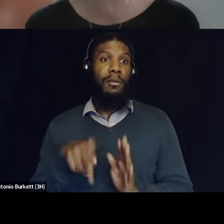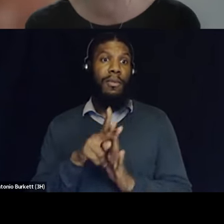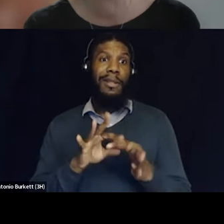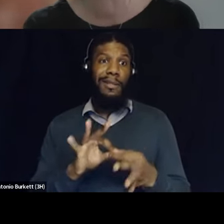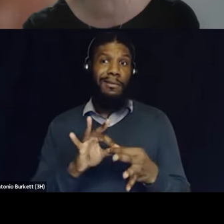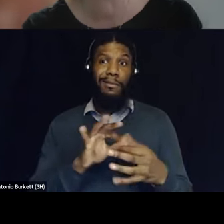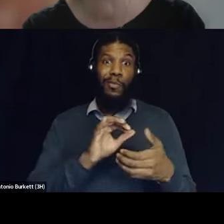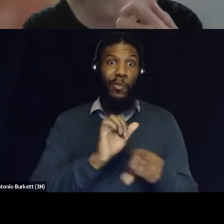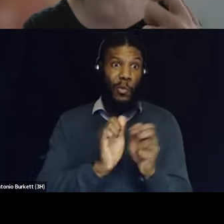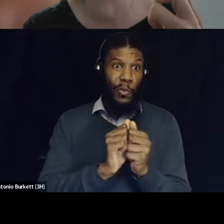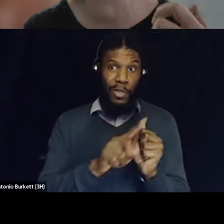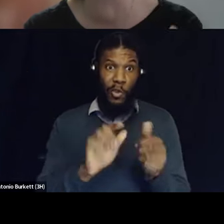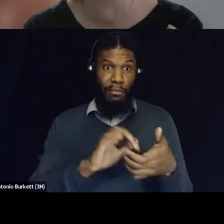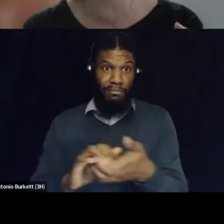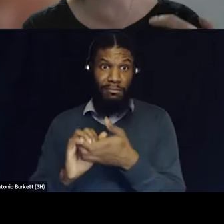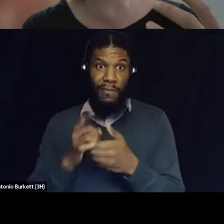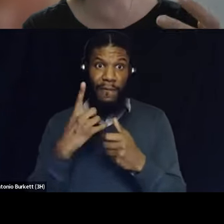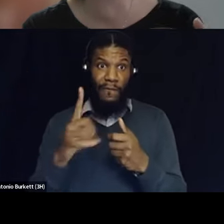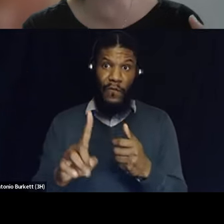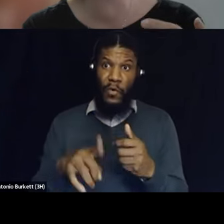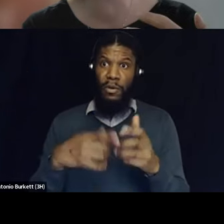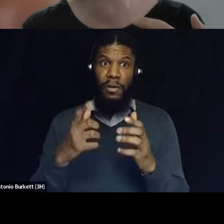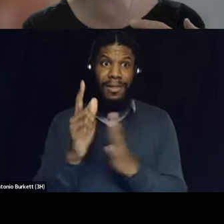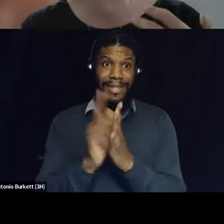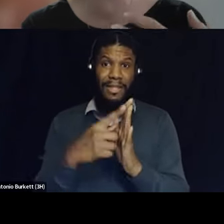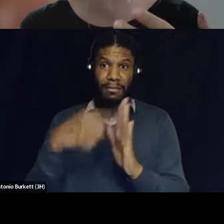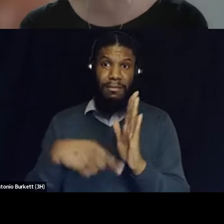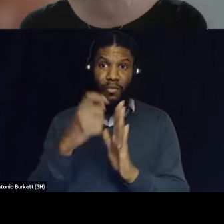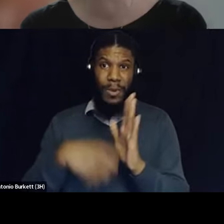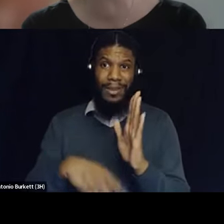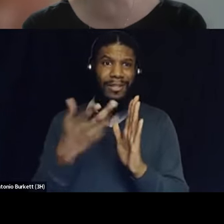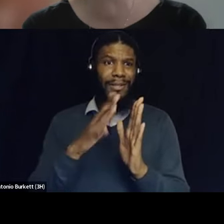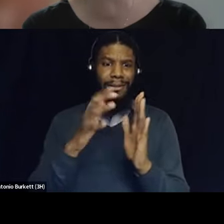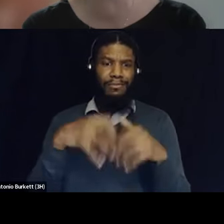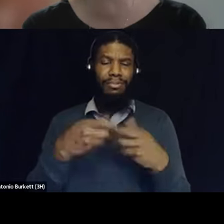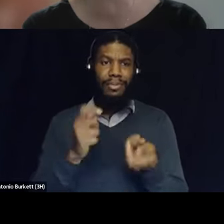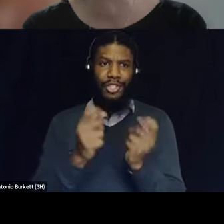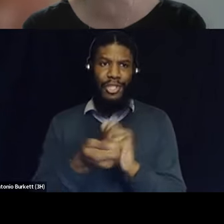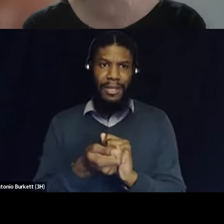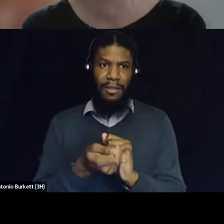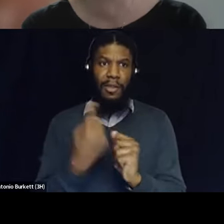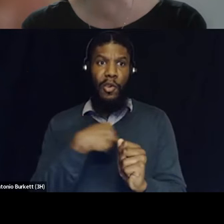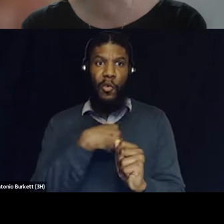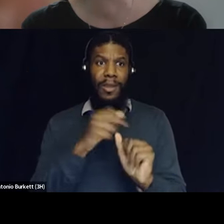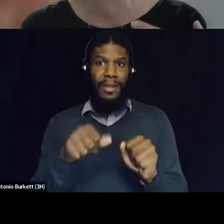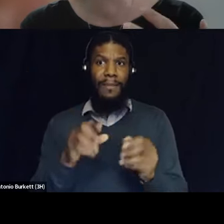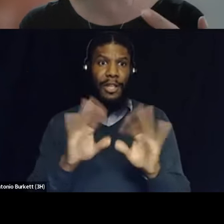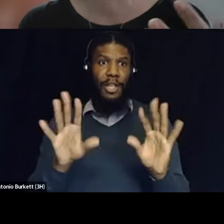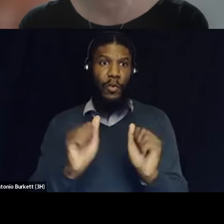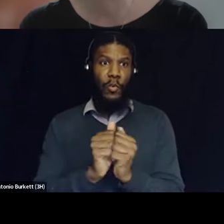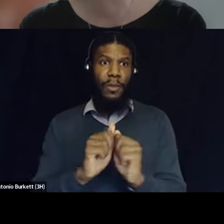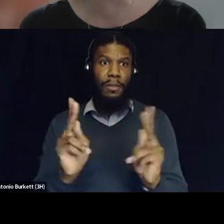y'all to move different pieces of legislation where you know we can we can be really clear with folks when we're organizing that